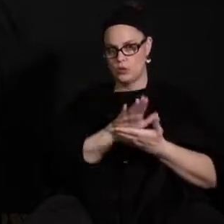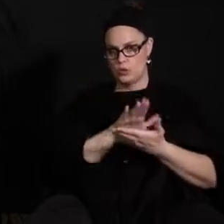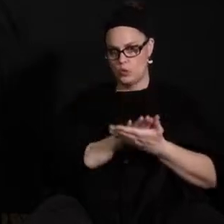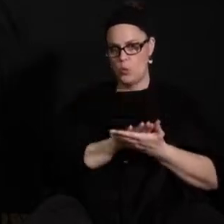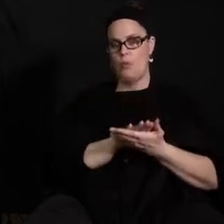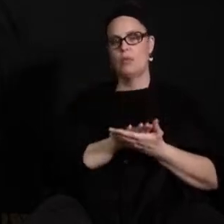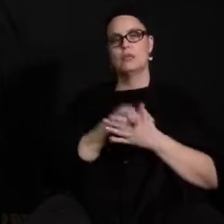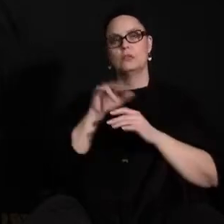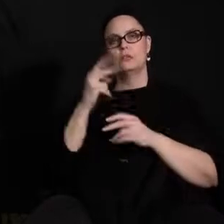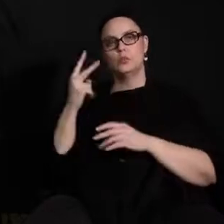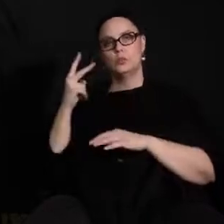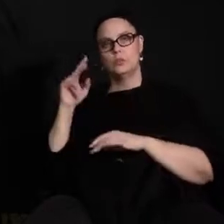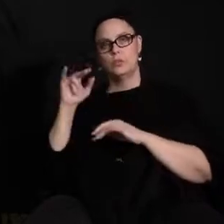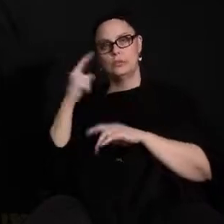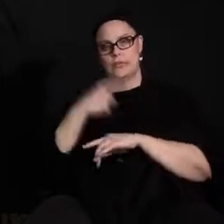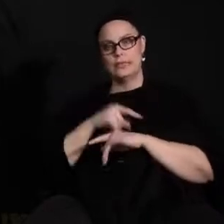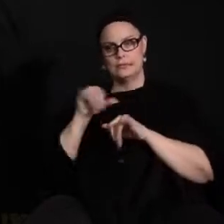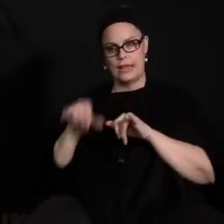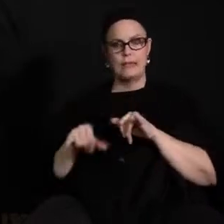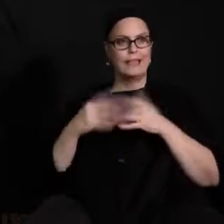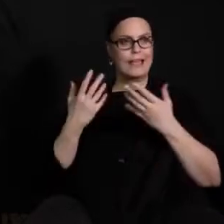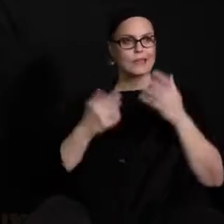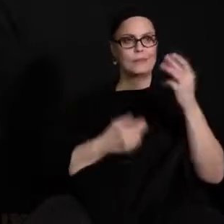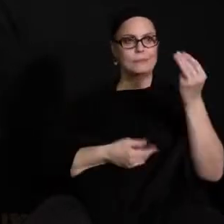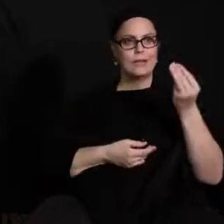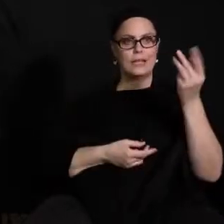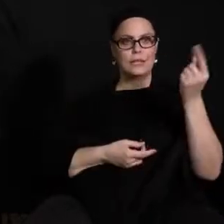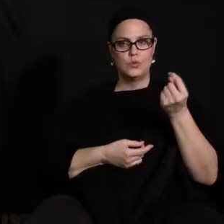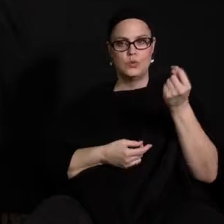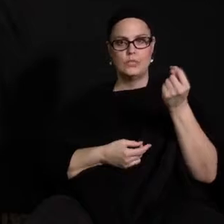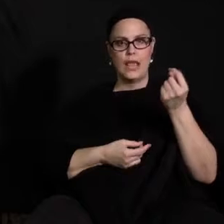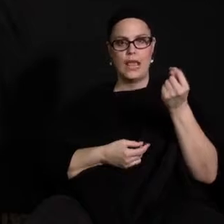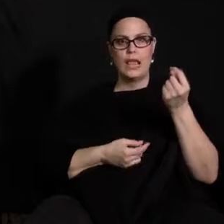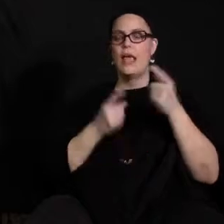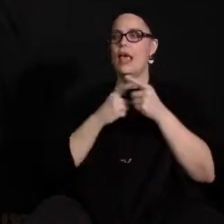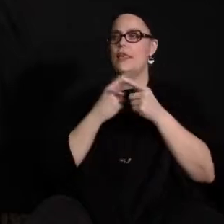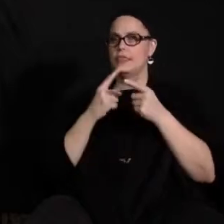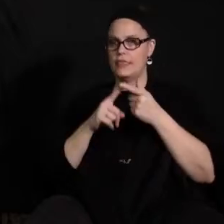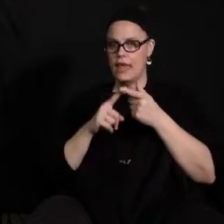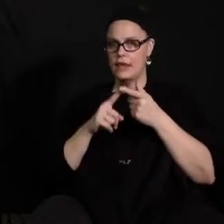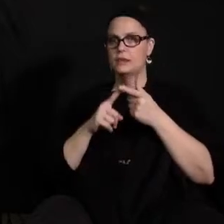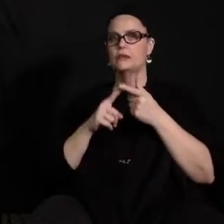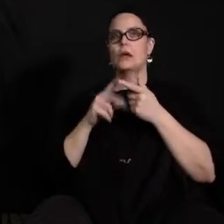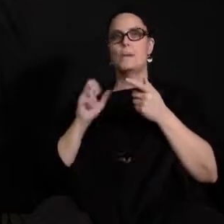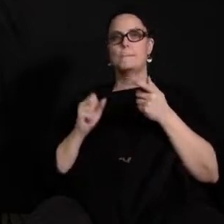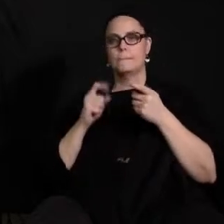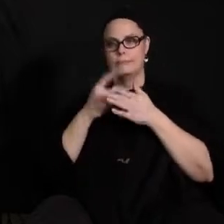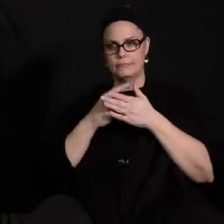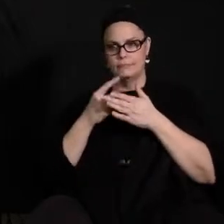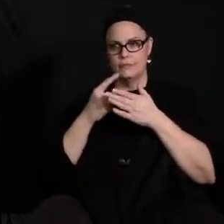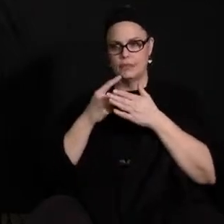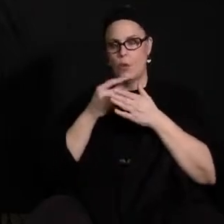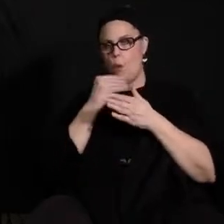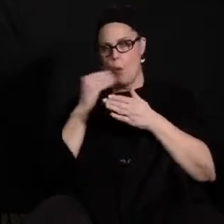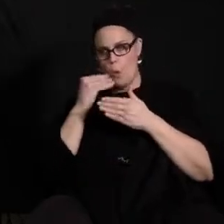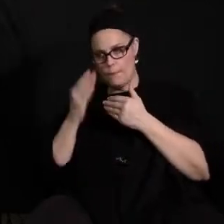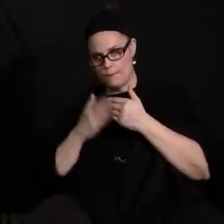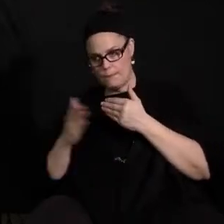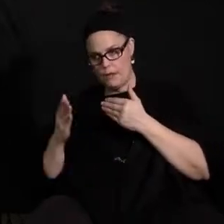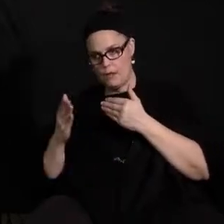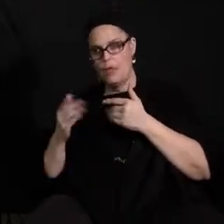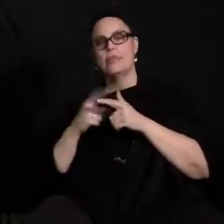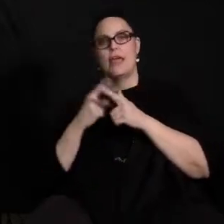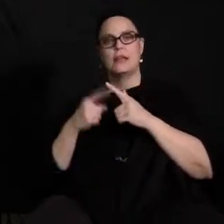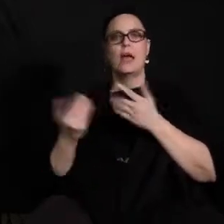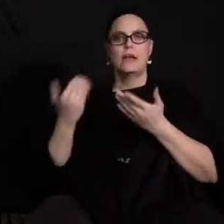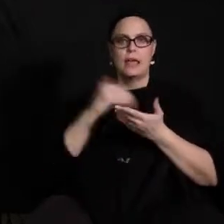so if i was a student it could be i would be there monday tuesday and i wouldn't be back until that find the next tuesday uh with our um in